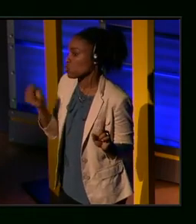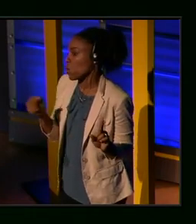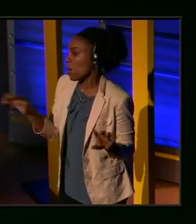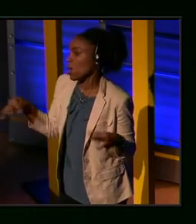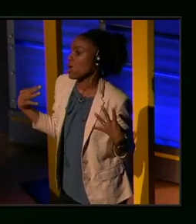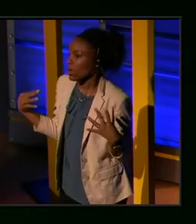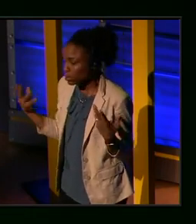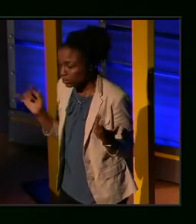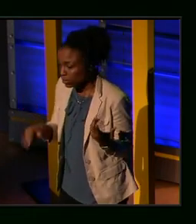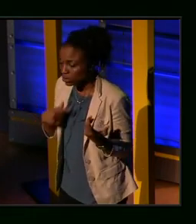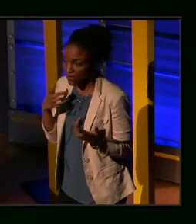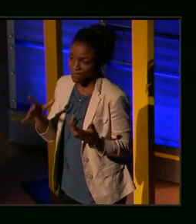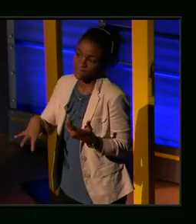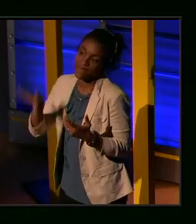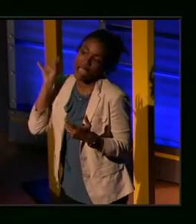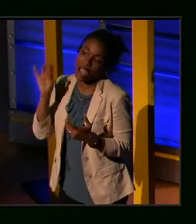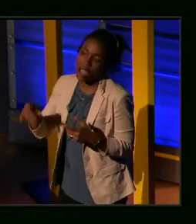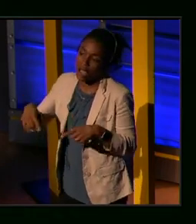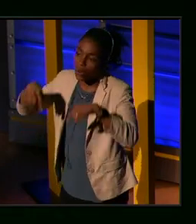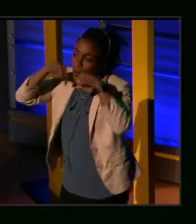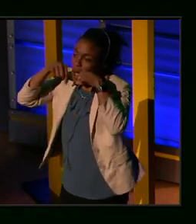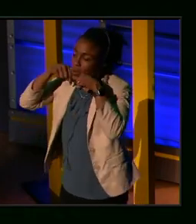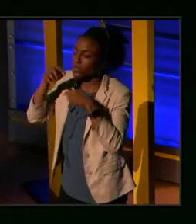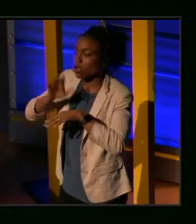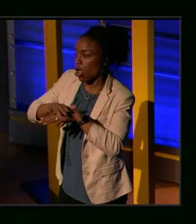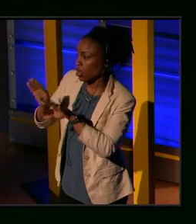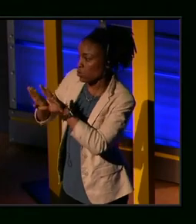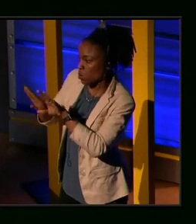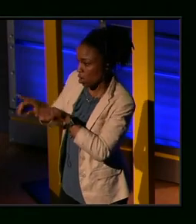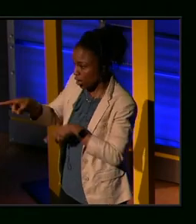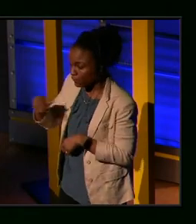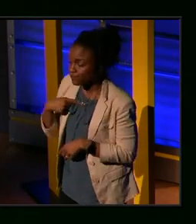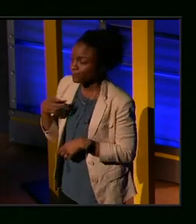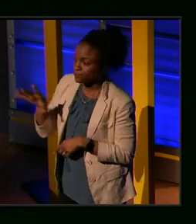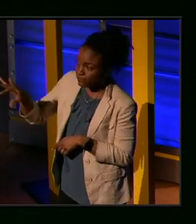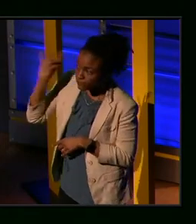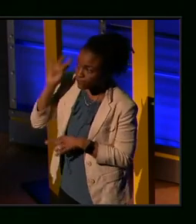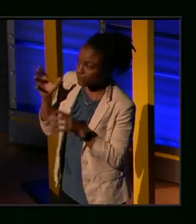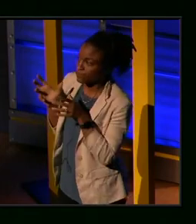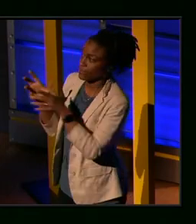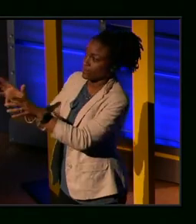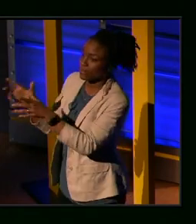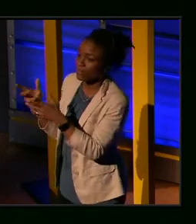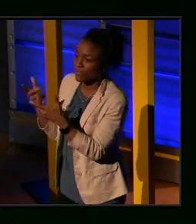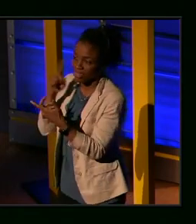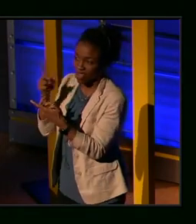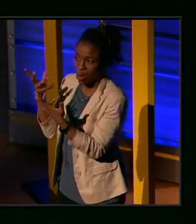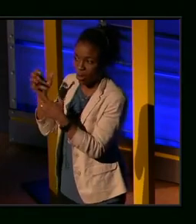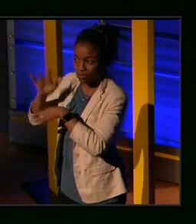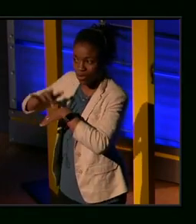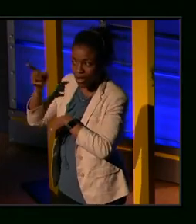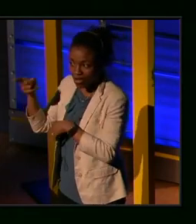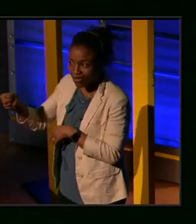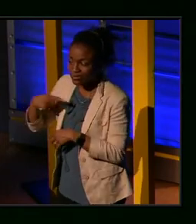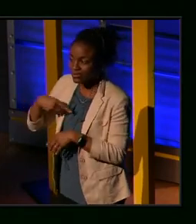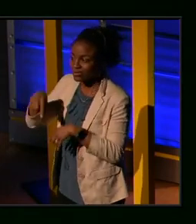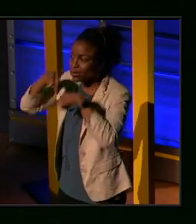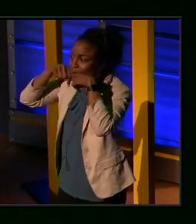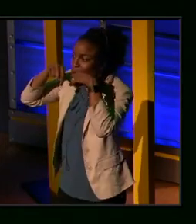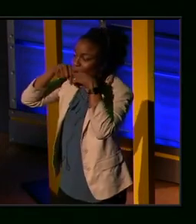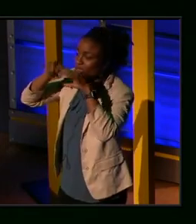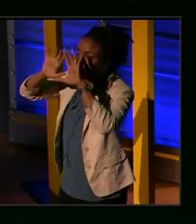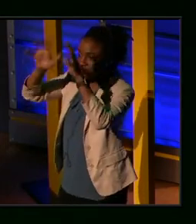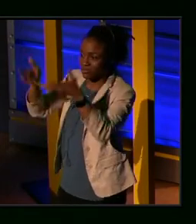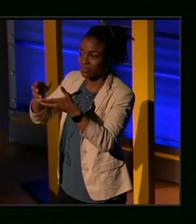just, I found a walrus hanging on a door. And I thought, well, I want to go where that walrus, it was the walrus skull.